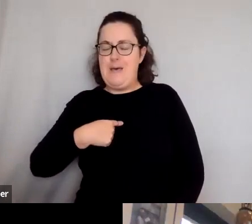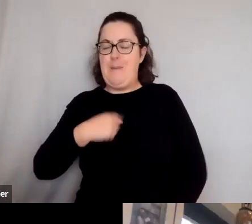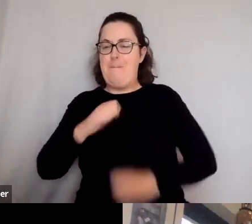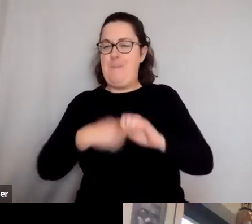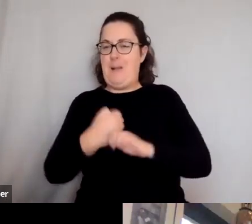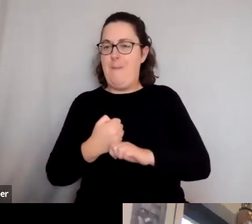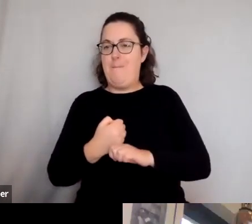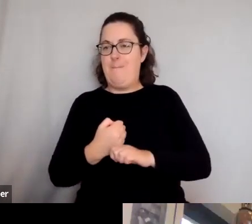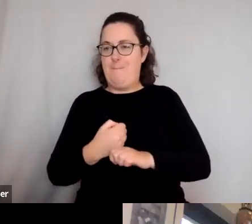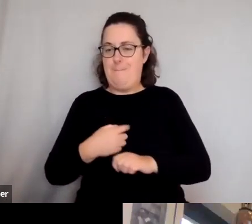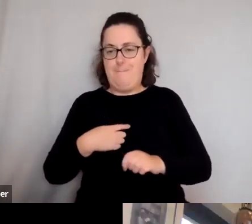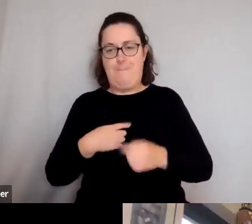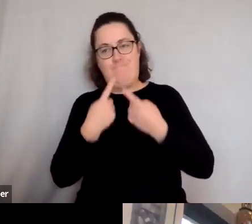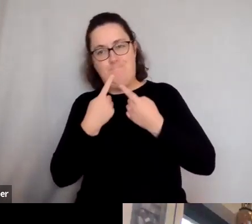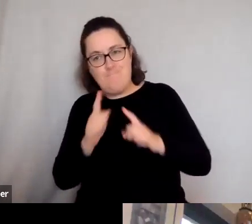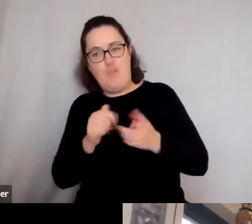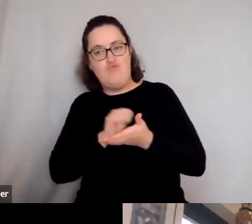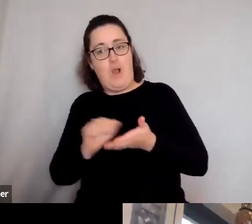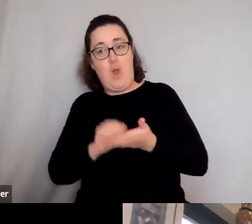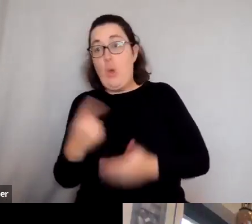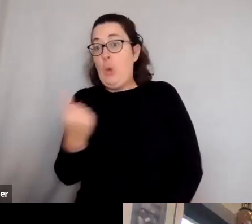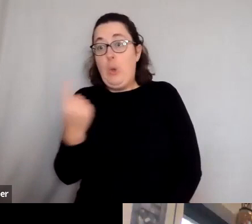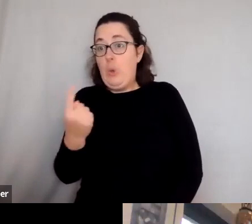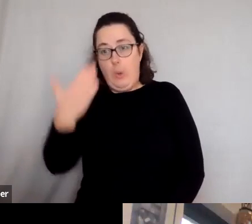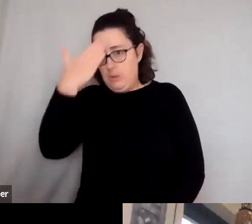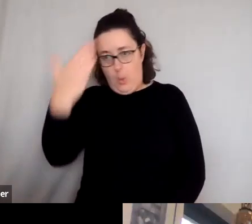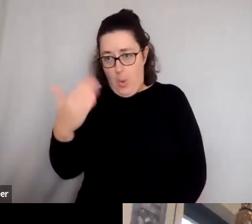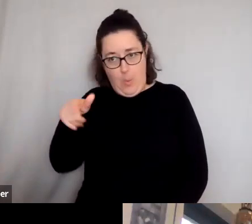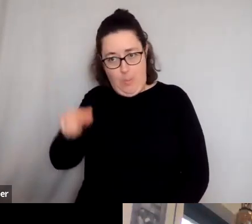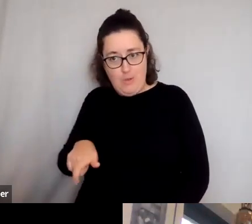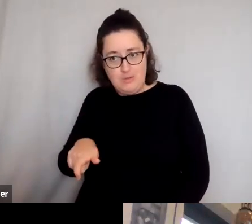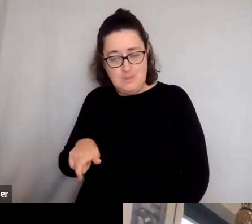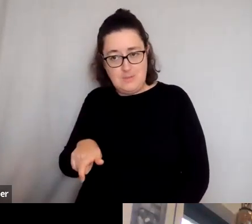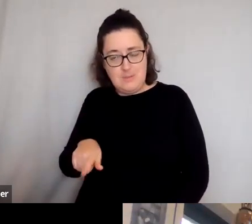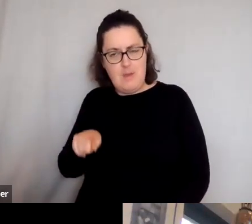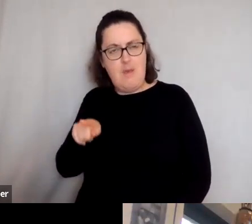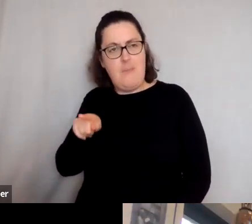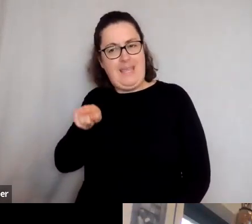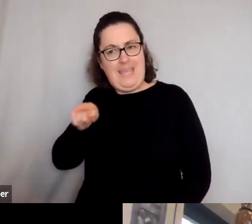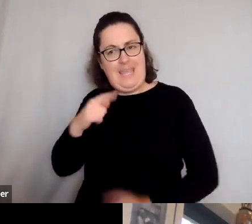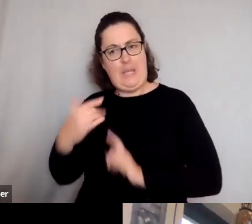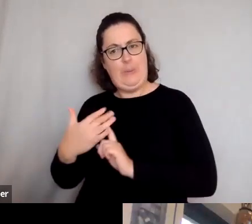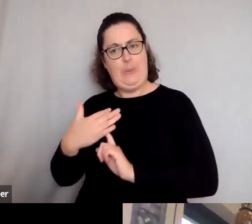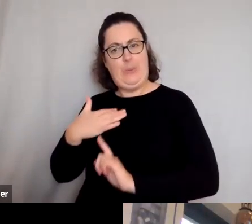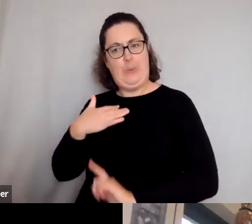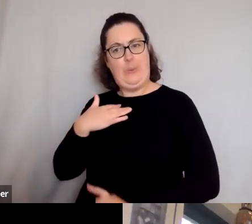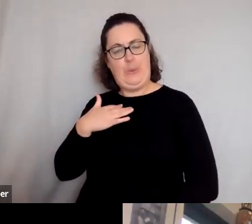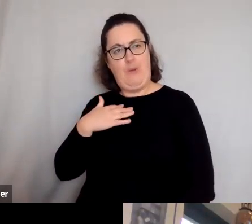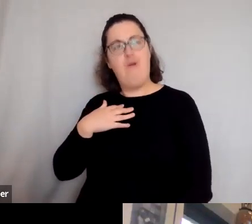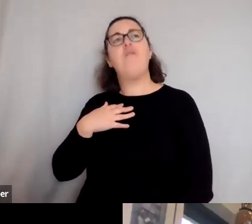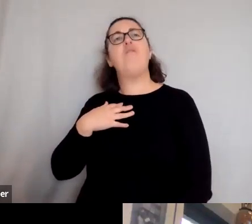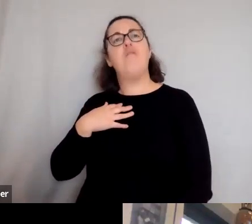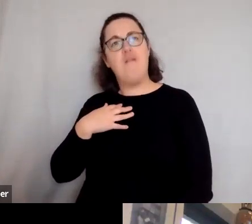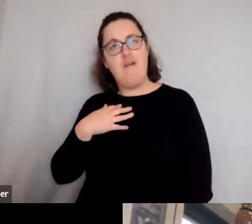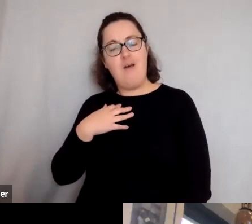That bloke, I'm sure he's long dead, no idea who he was, but it is somehow kind of made me think that, you know,